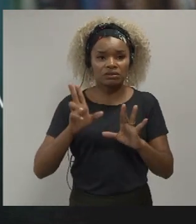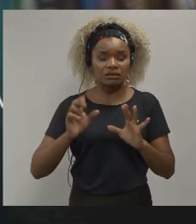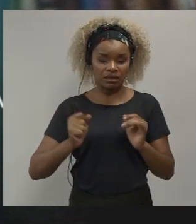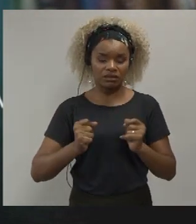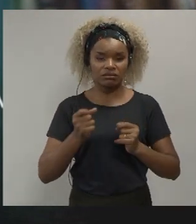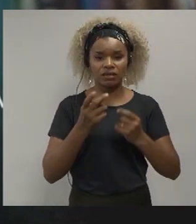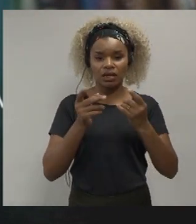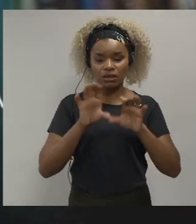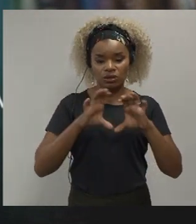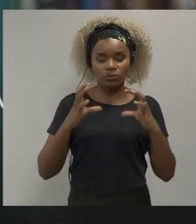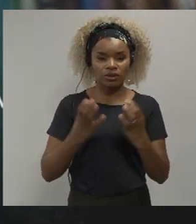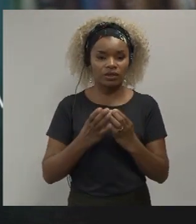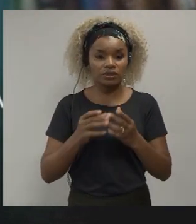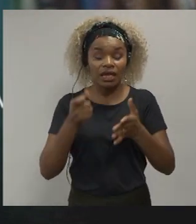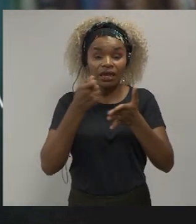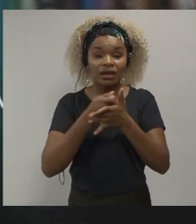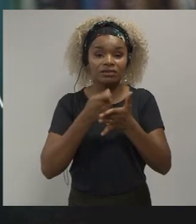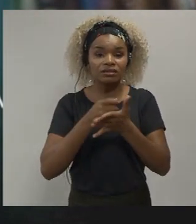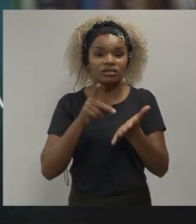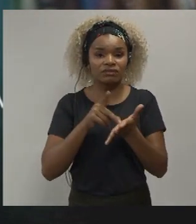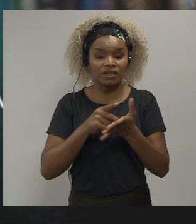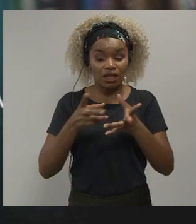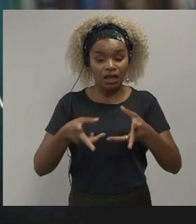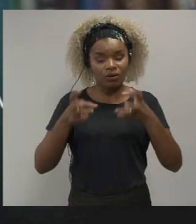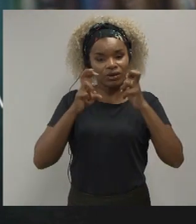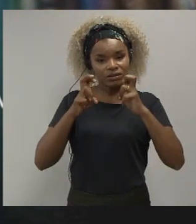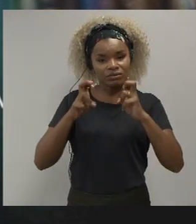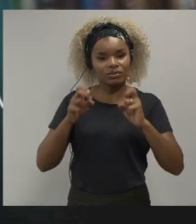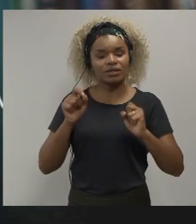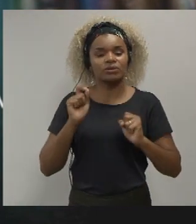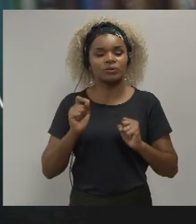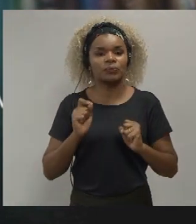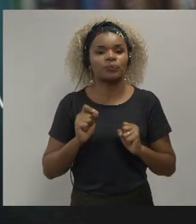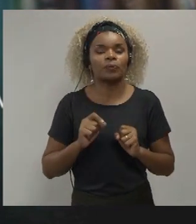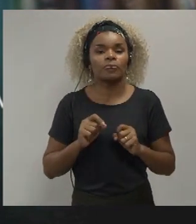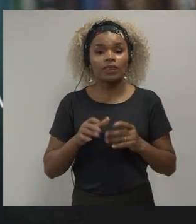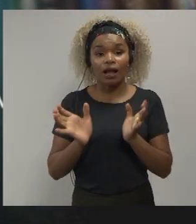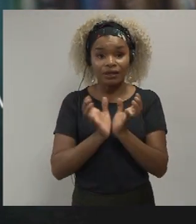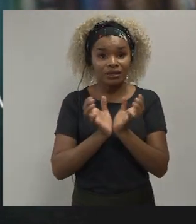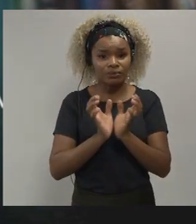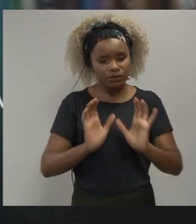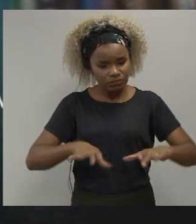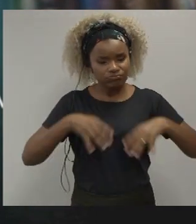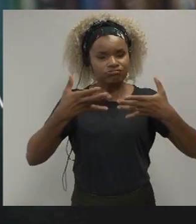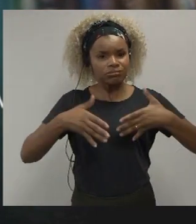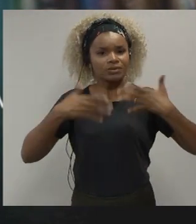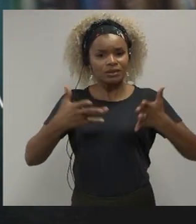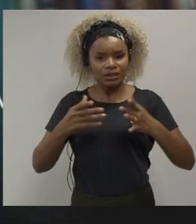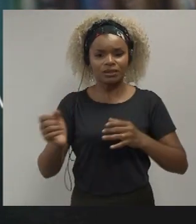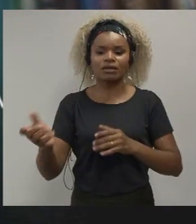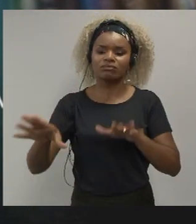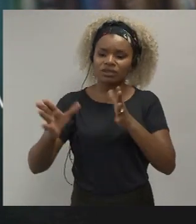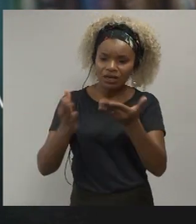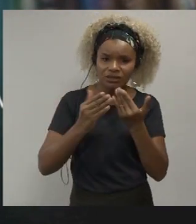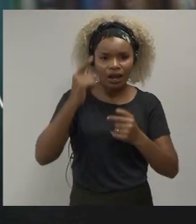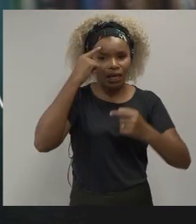um so teams are encouraged to come up with ideas and good ideas get recognized and rewarded publicly